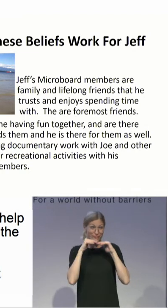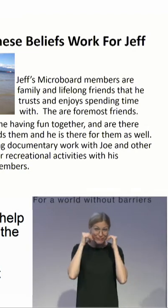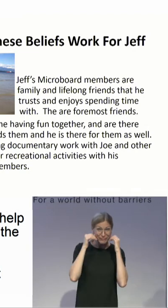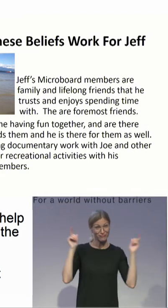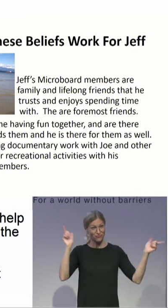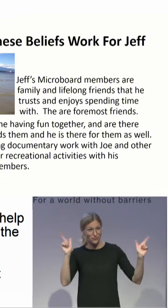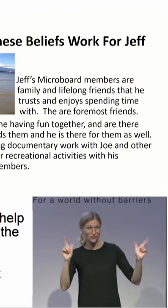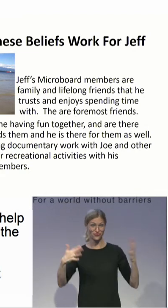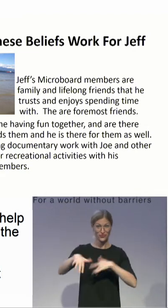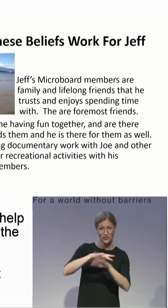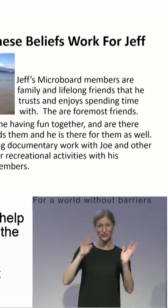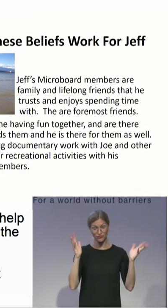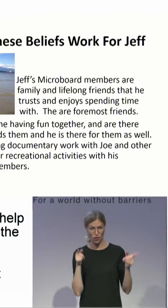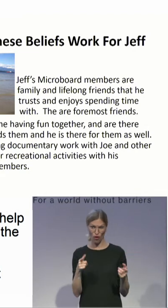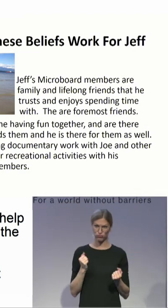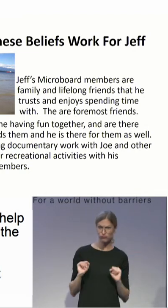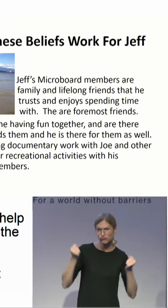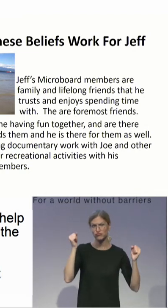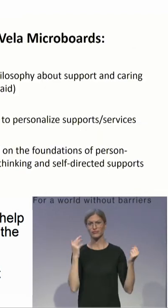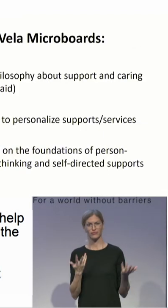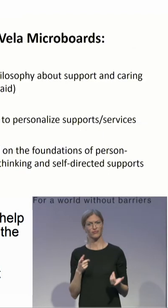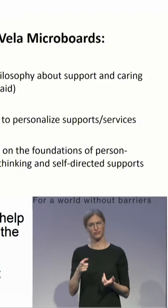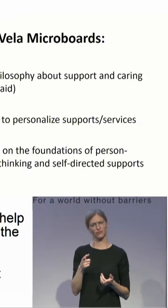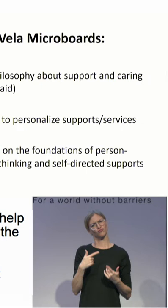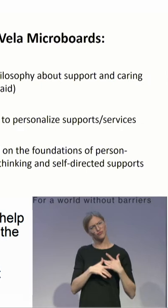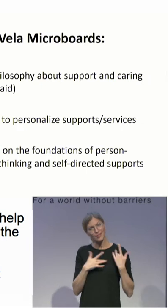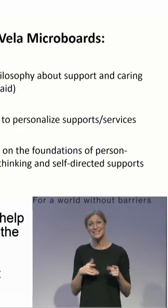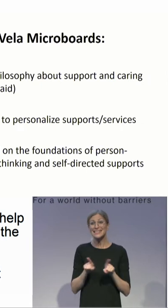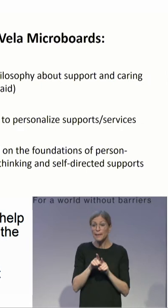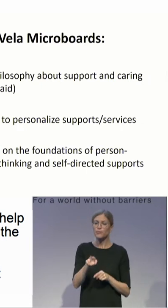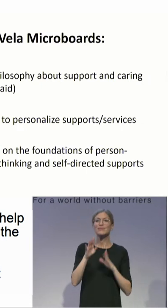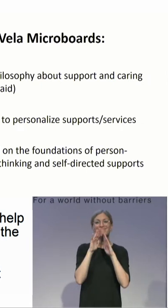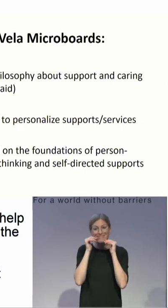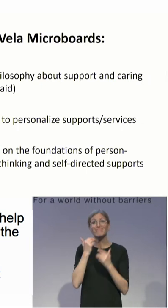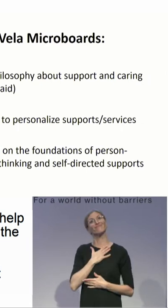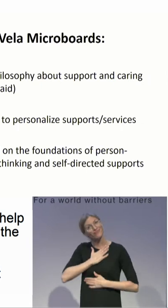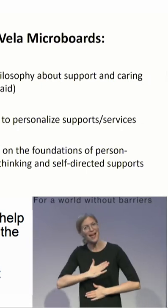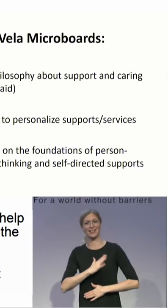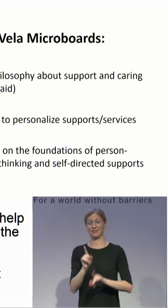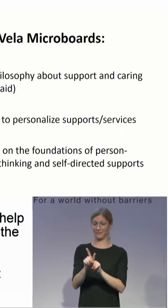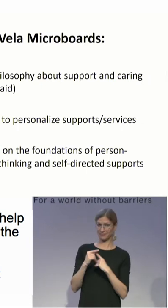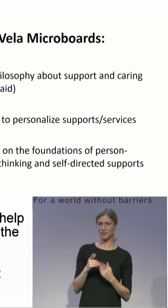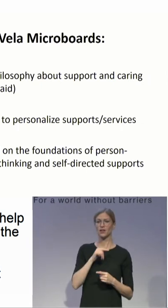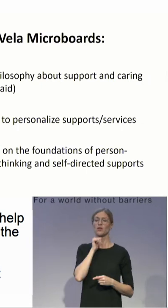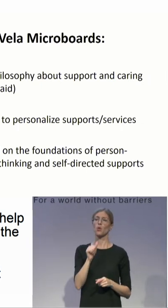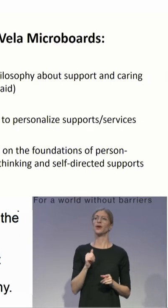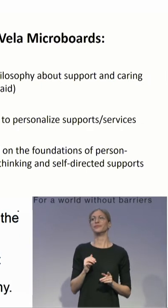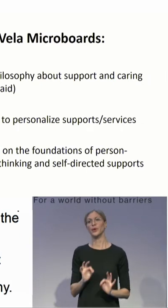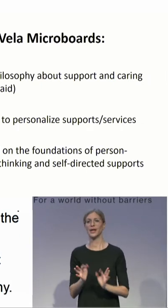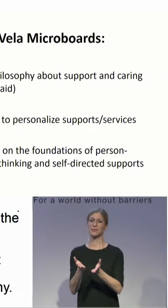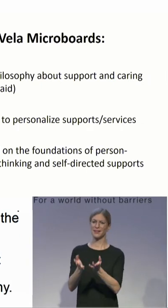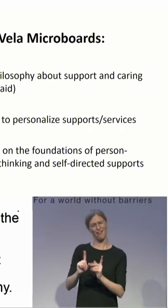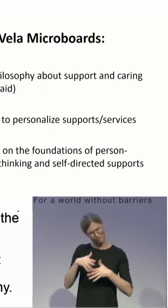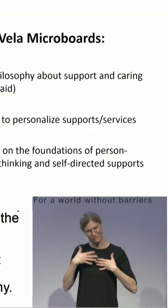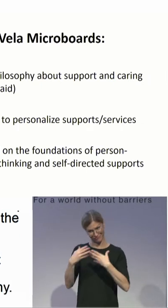not because they're volunteering their time, but because they enjoy each other's company. And they have a philosophy about support and caring, both paid and unpaid.